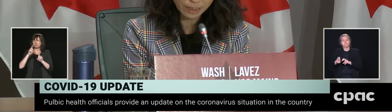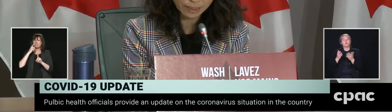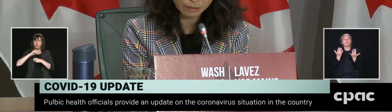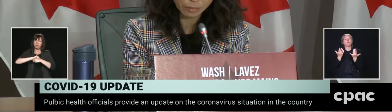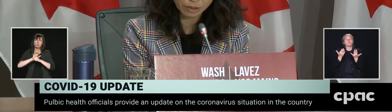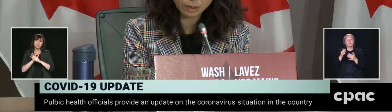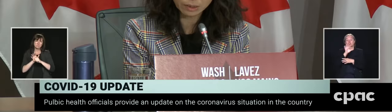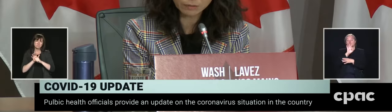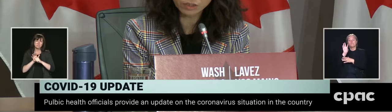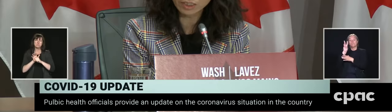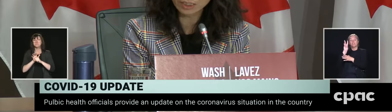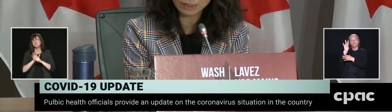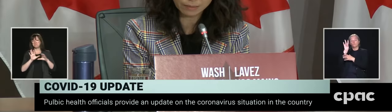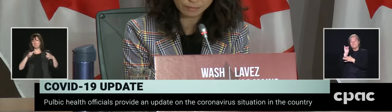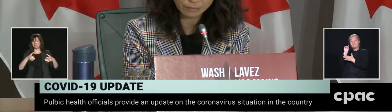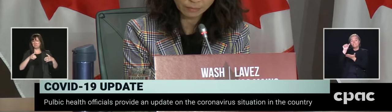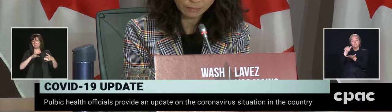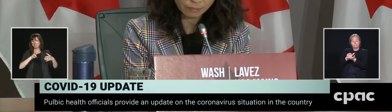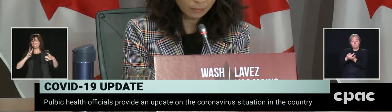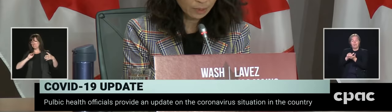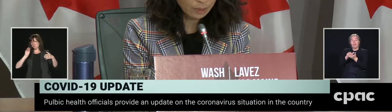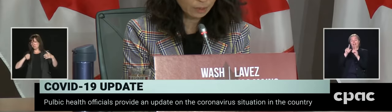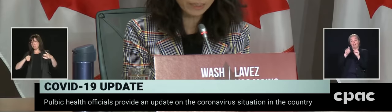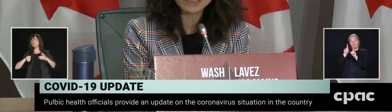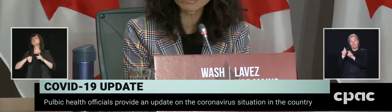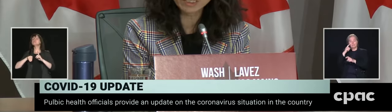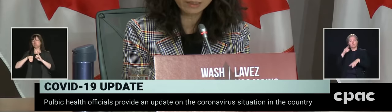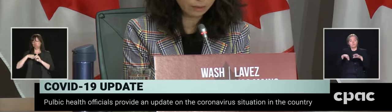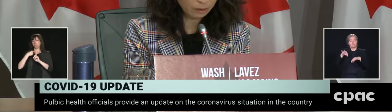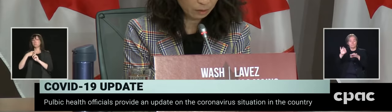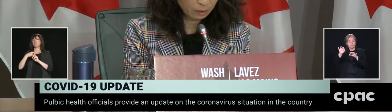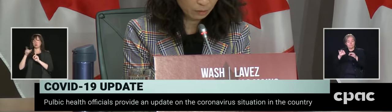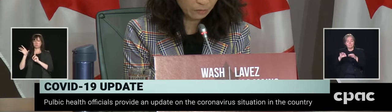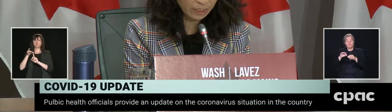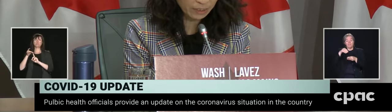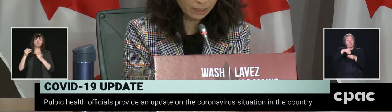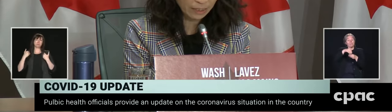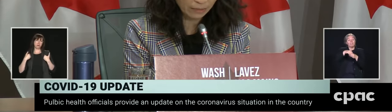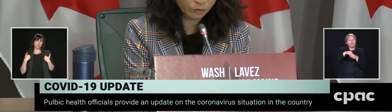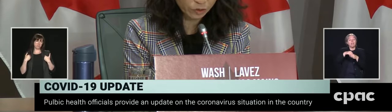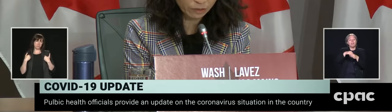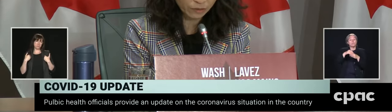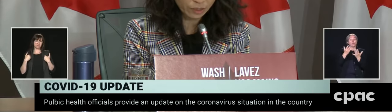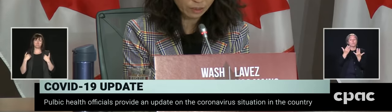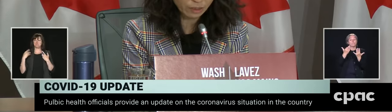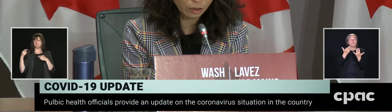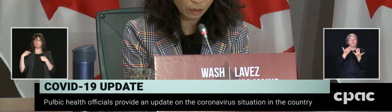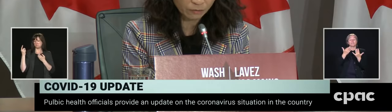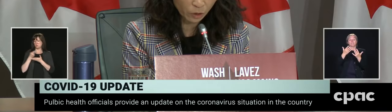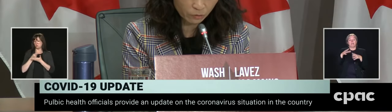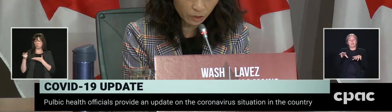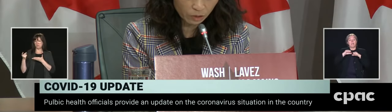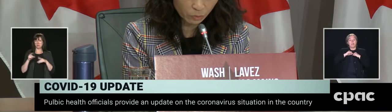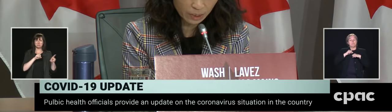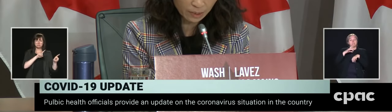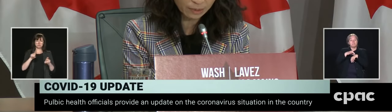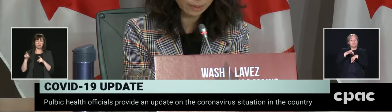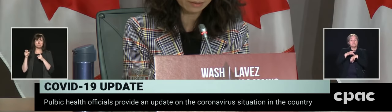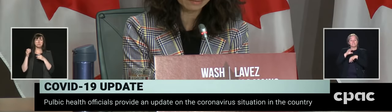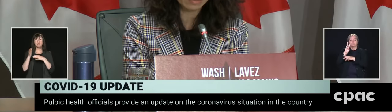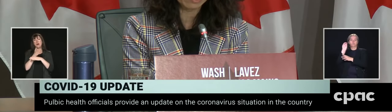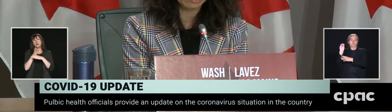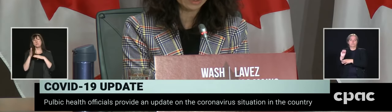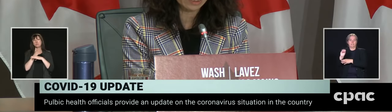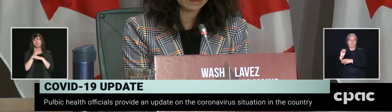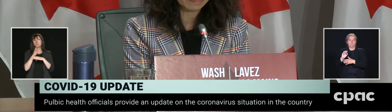of these testing positive to date. In the past week, we've tested an average of over 26